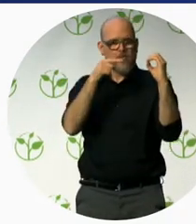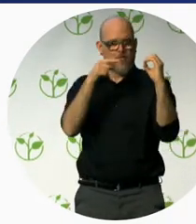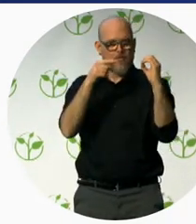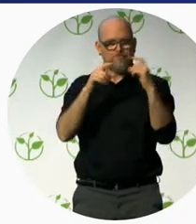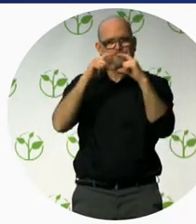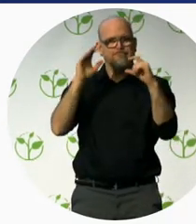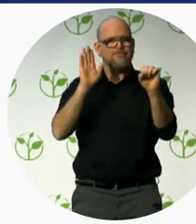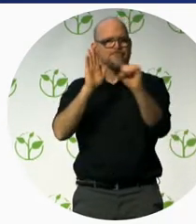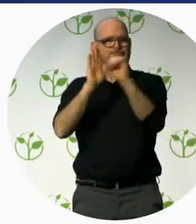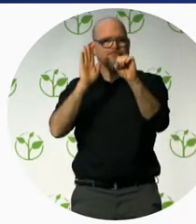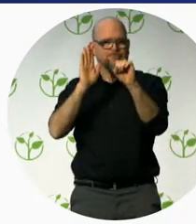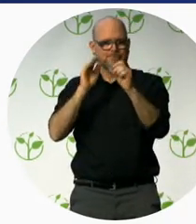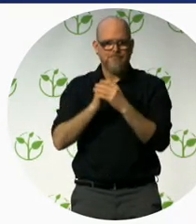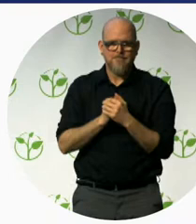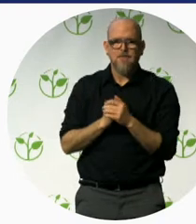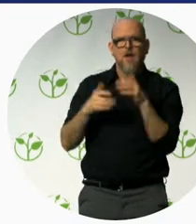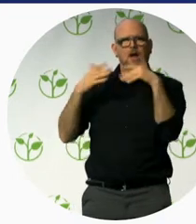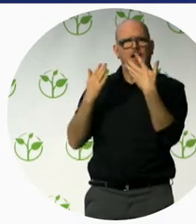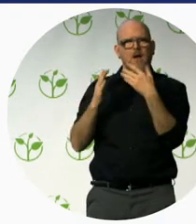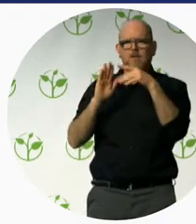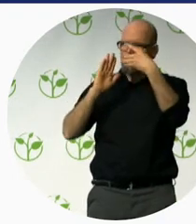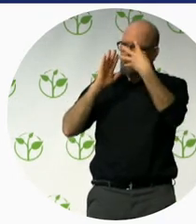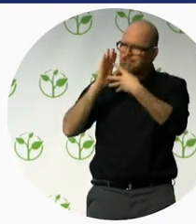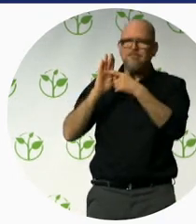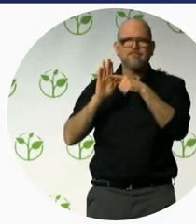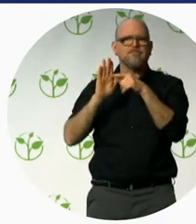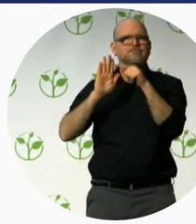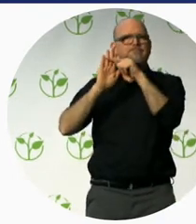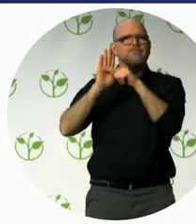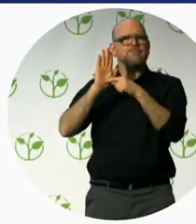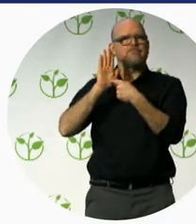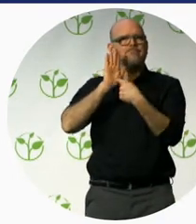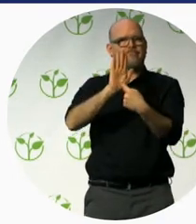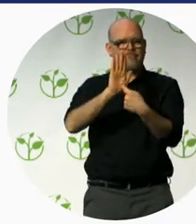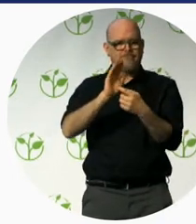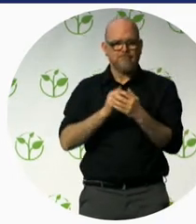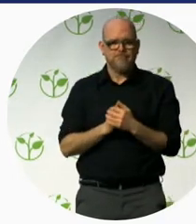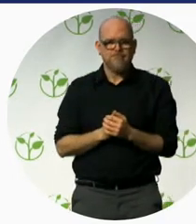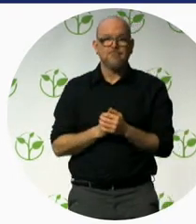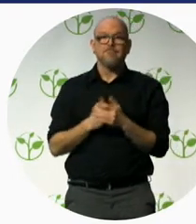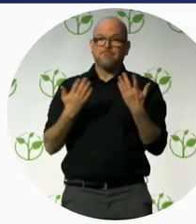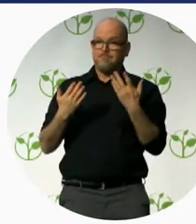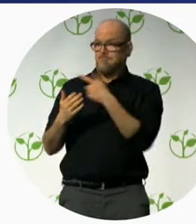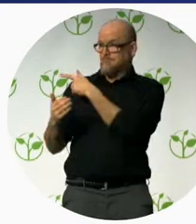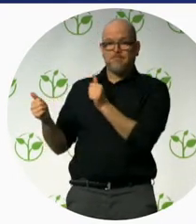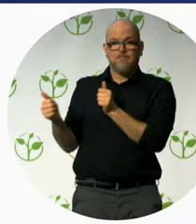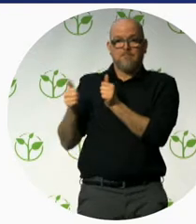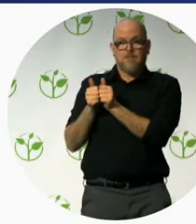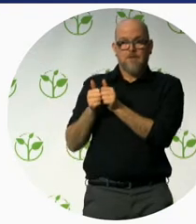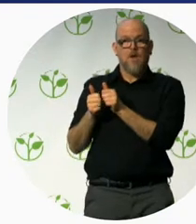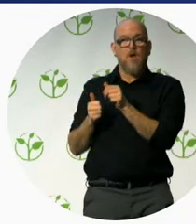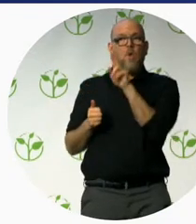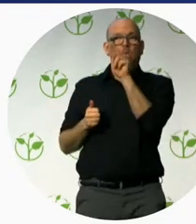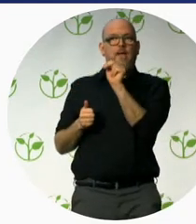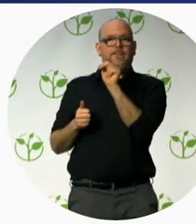through the initiative of ONCE Foundation and one of the partners of the UN, the United Nations World